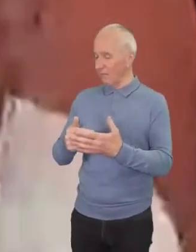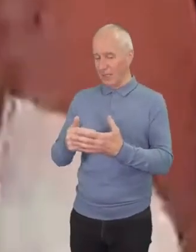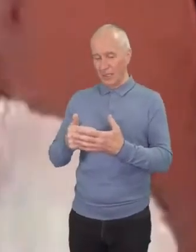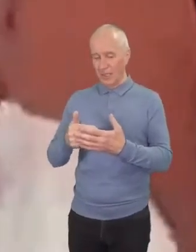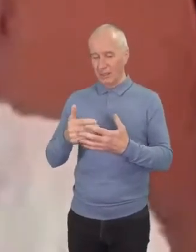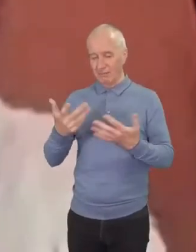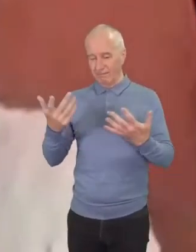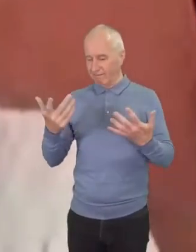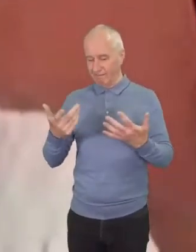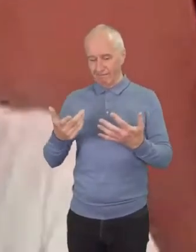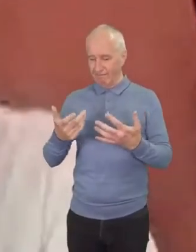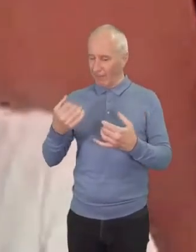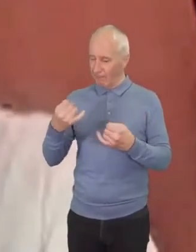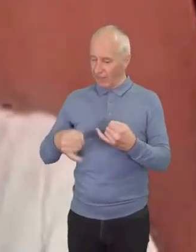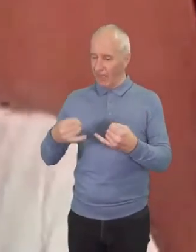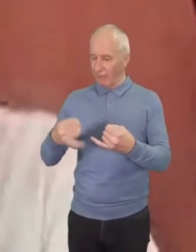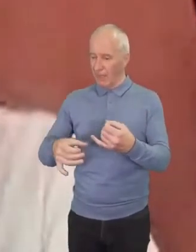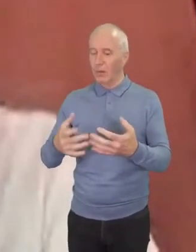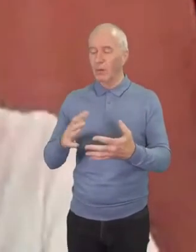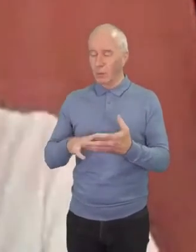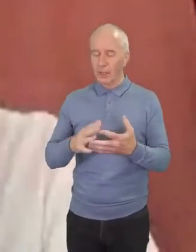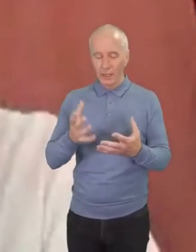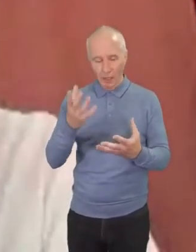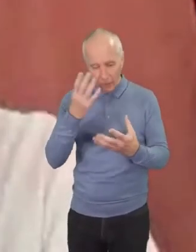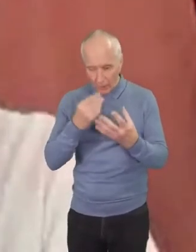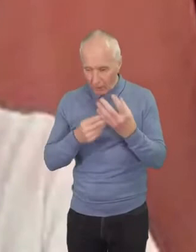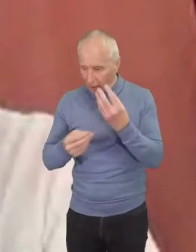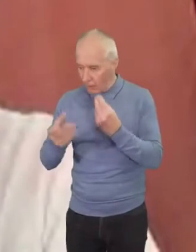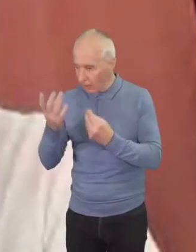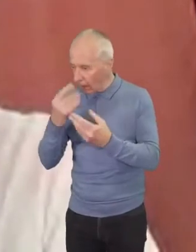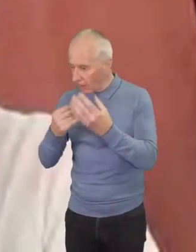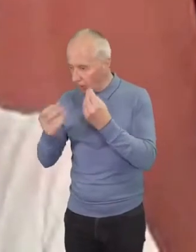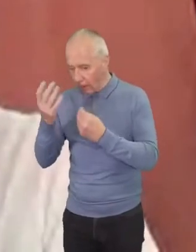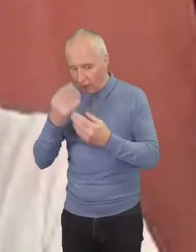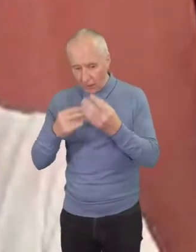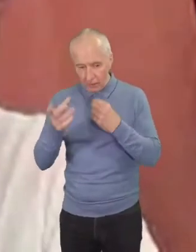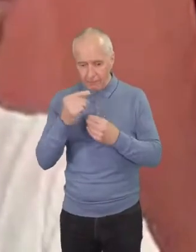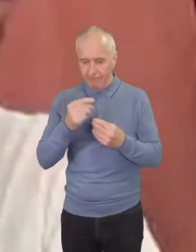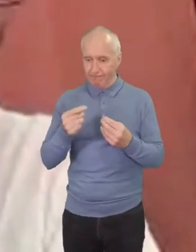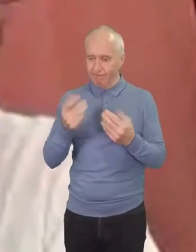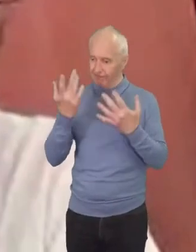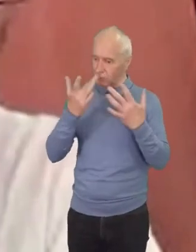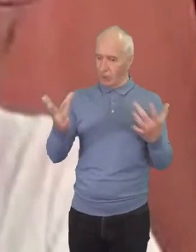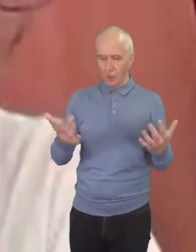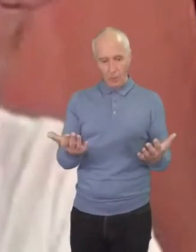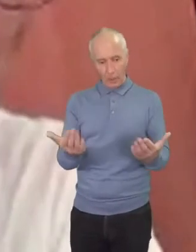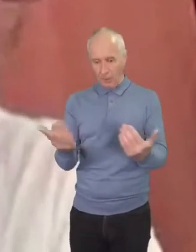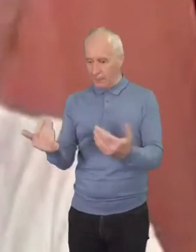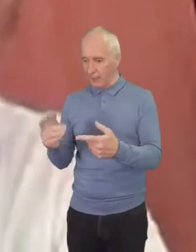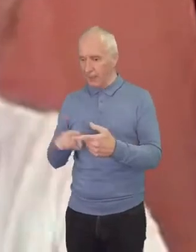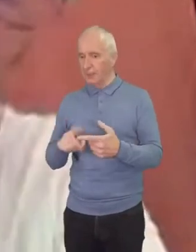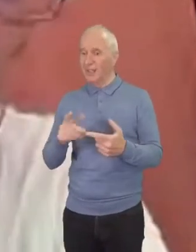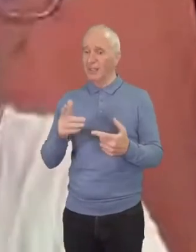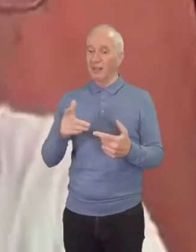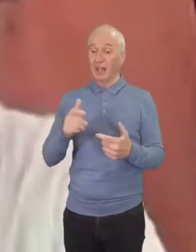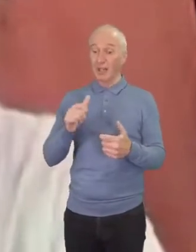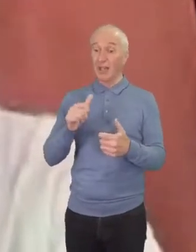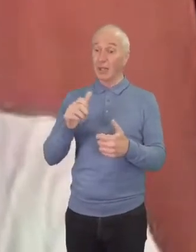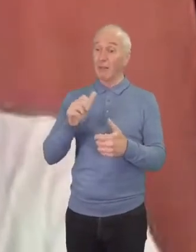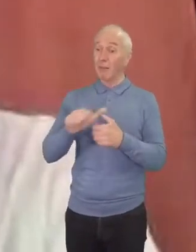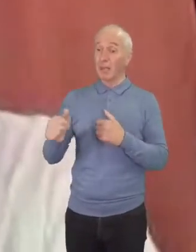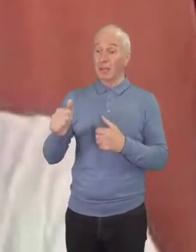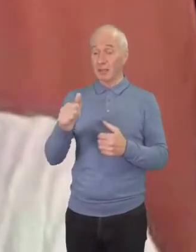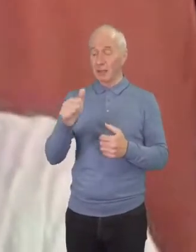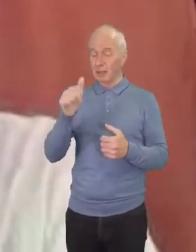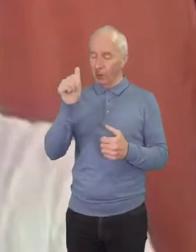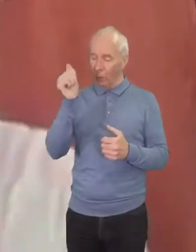we've kept kind of learning as we as we try to show hospitality but we can have better wisdom and not have to make all of our own mistakes